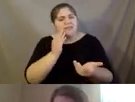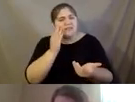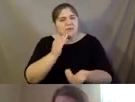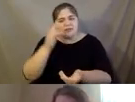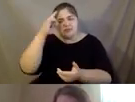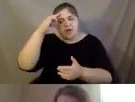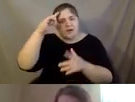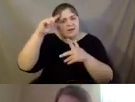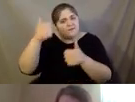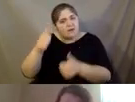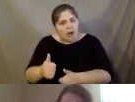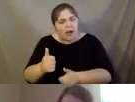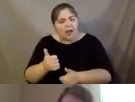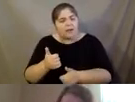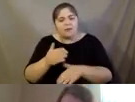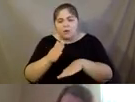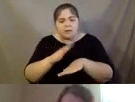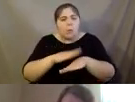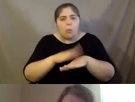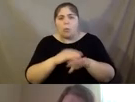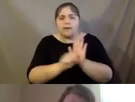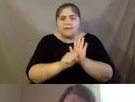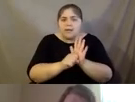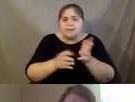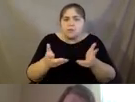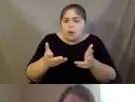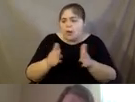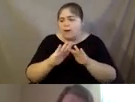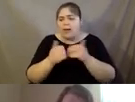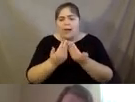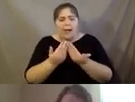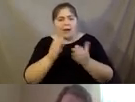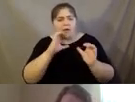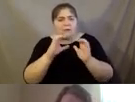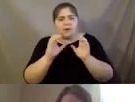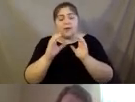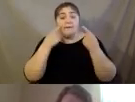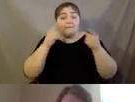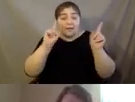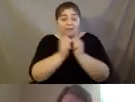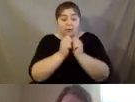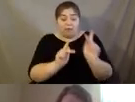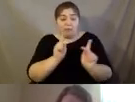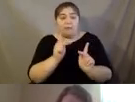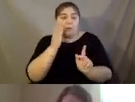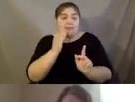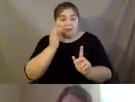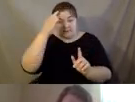decline? And what should they be looking out for? And how can they communicate effectively with people who are experiencing that decline?